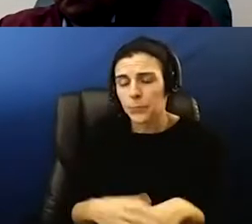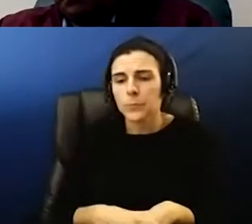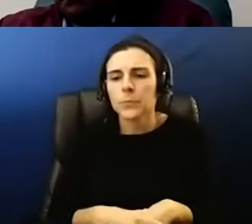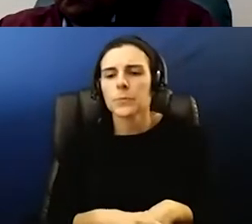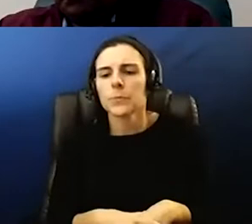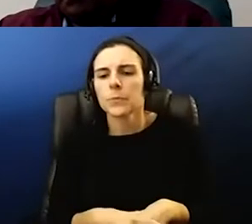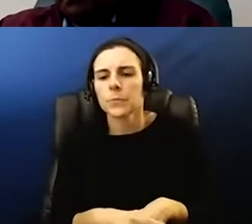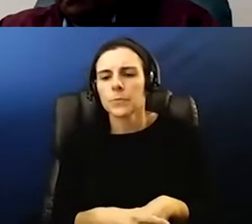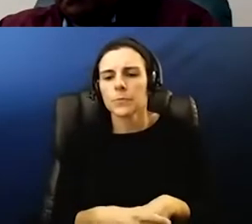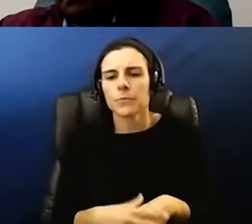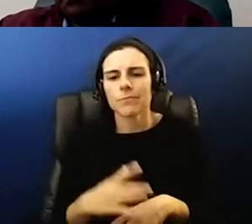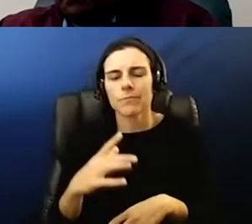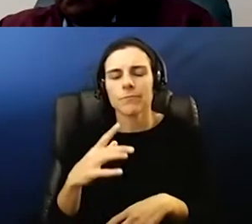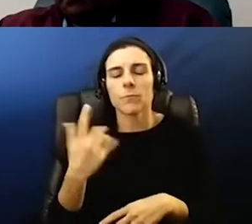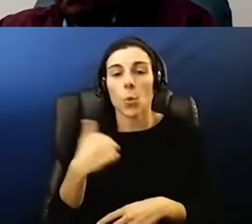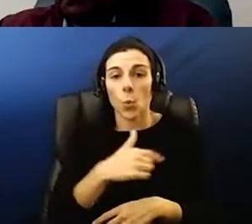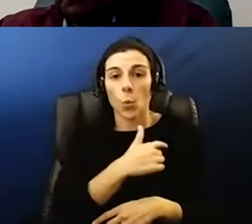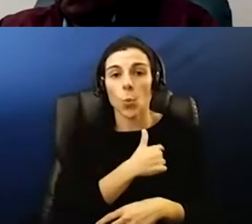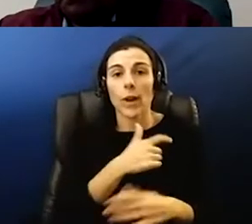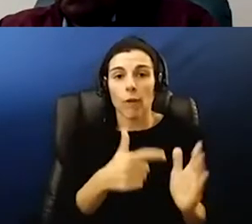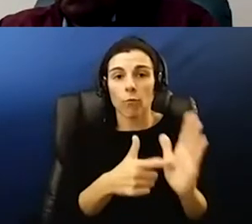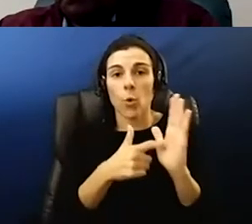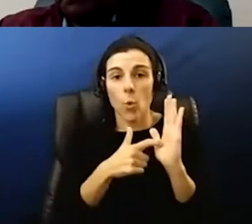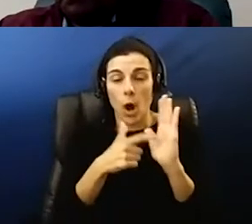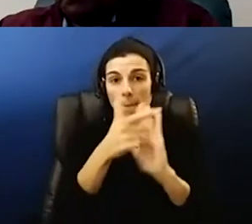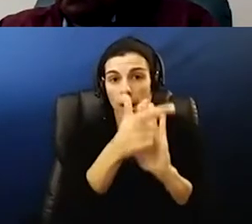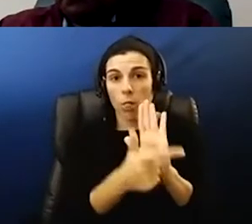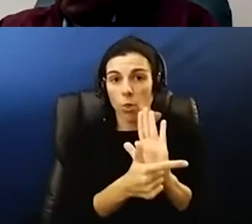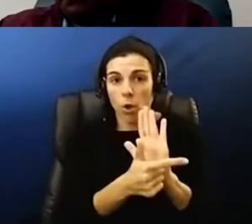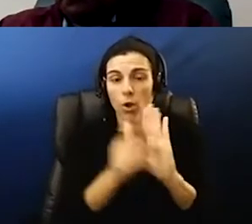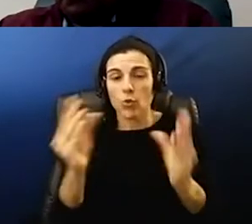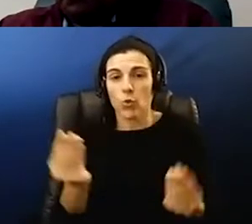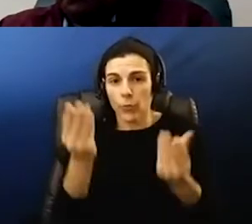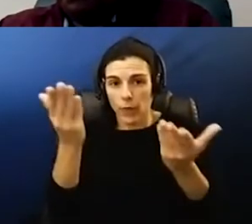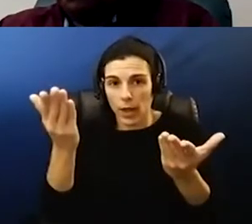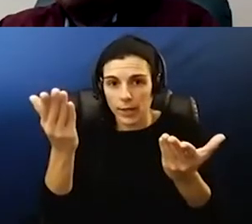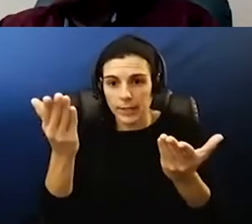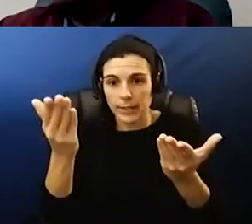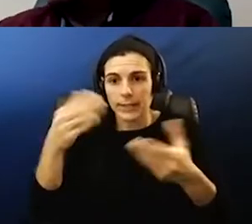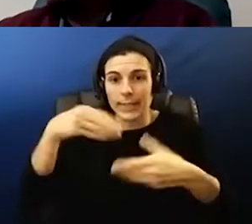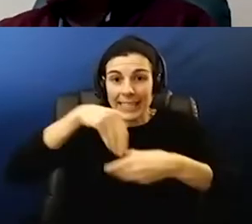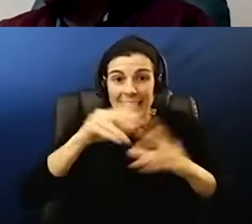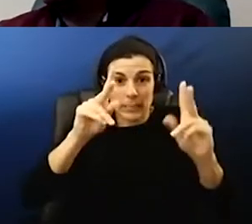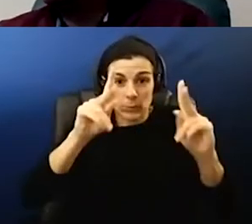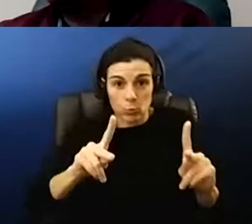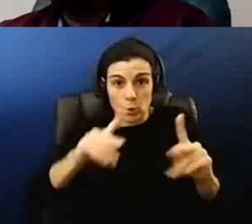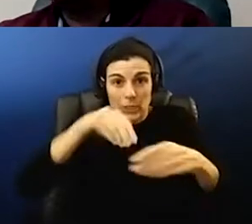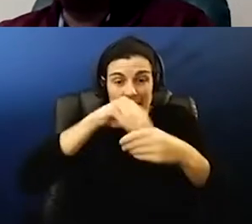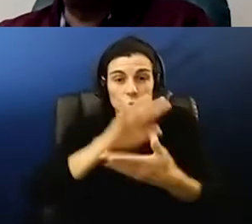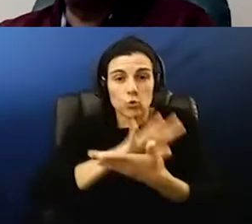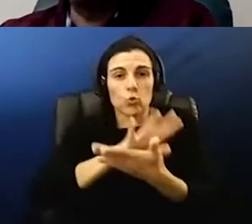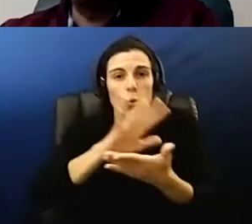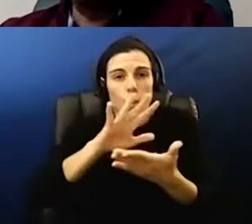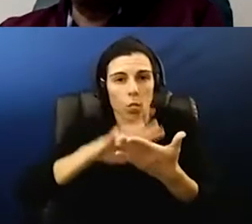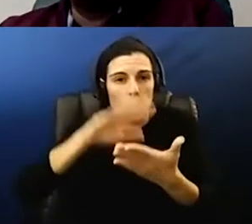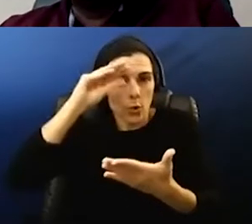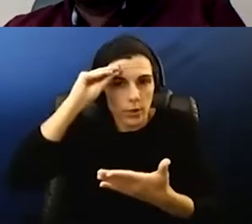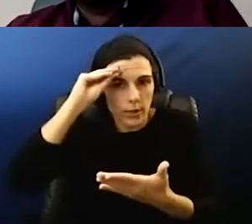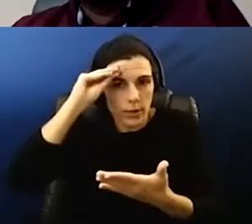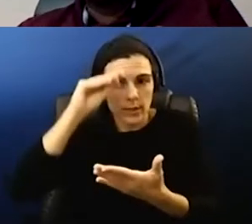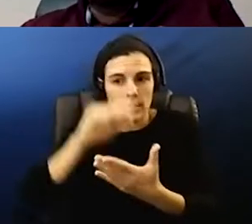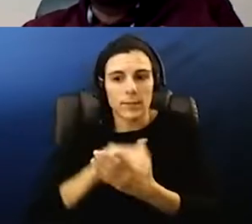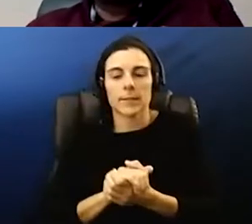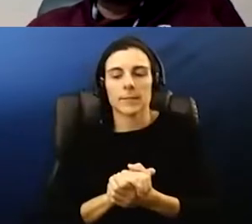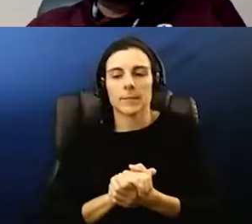think you just said it so we're we're required by law to provide in school in person in school learning for students